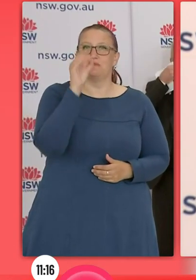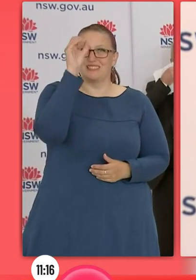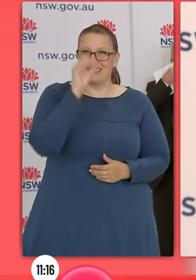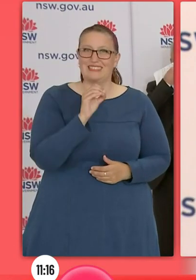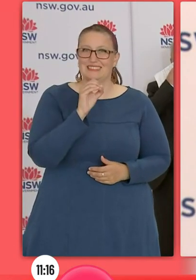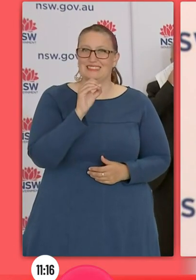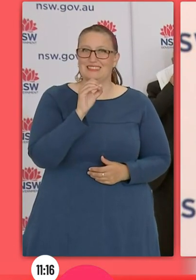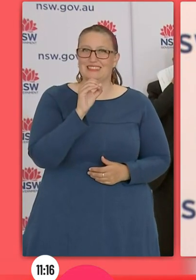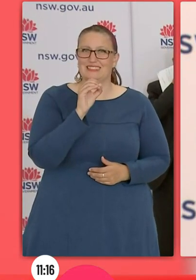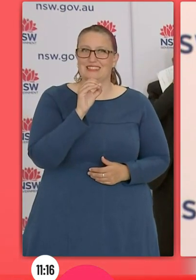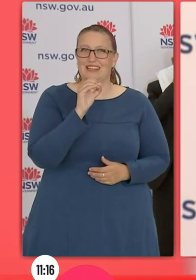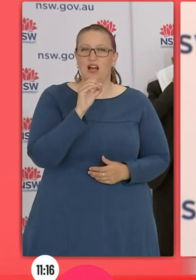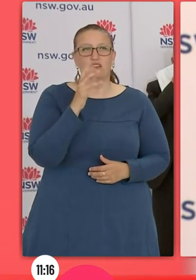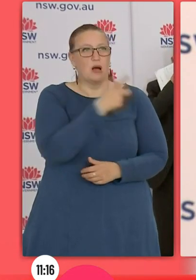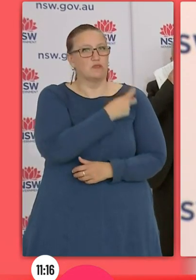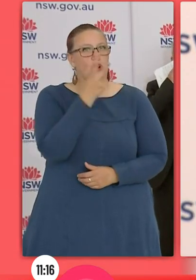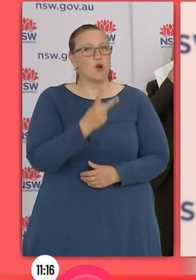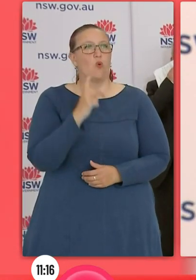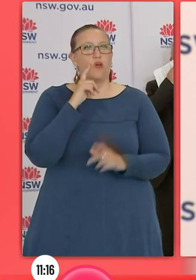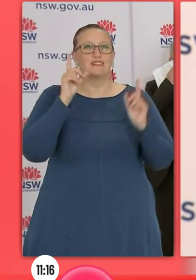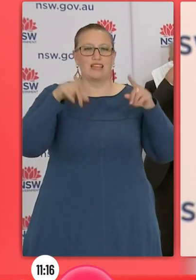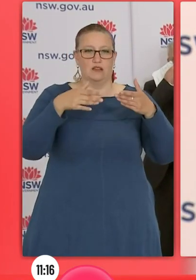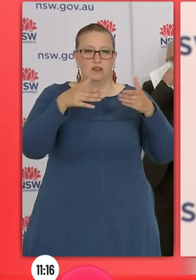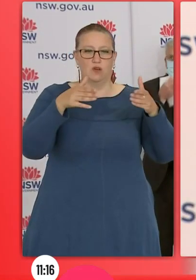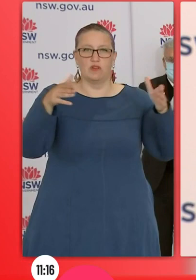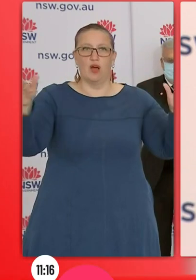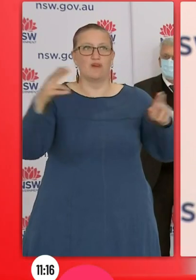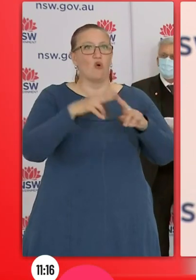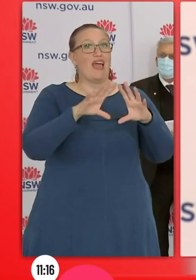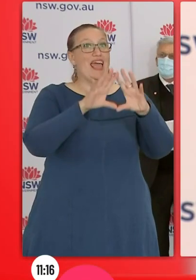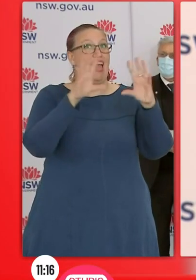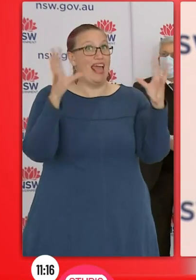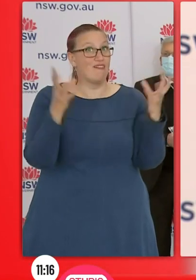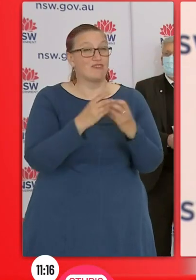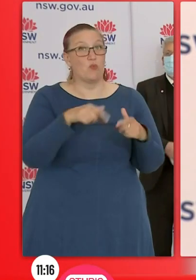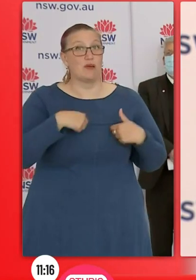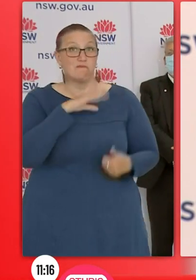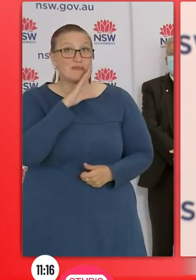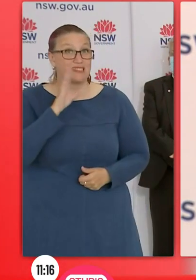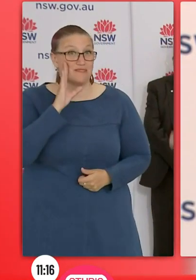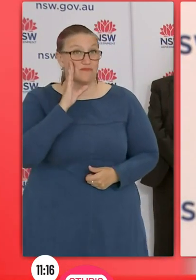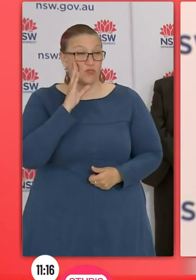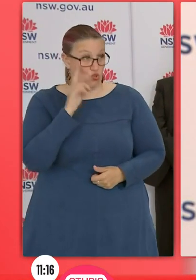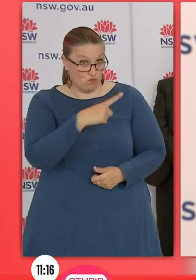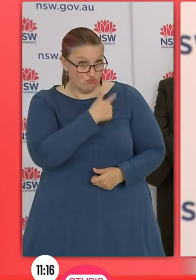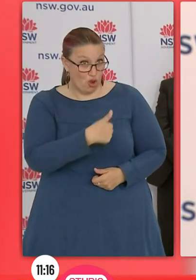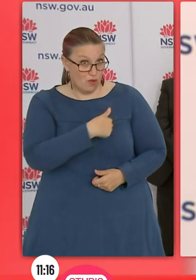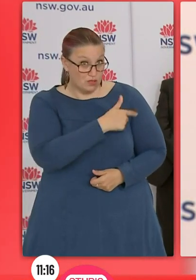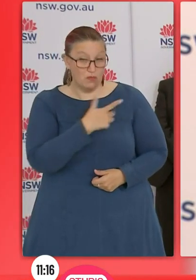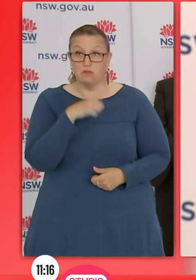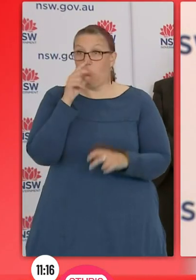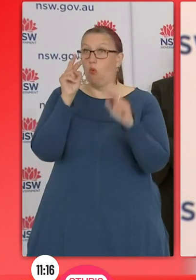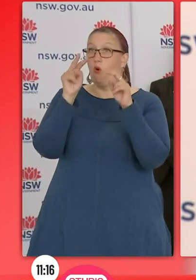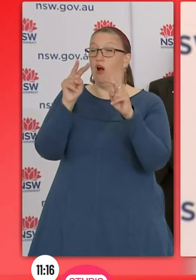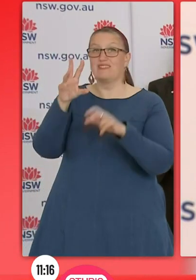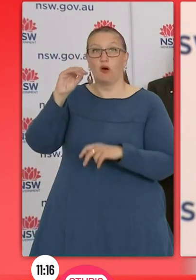Please expect to do all those things we've been missing for too long. Is that a promise? of all, does that apply? Because a lot of people will be watching from the